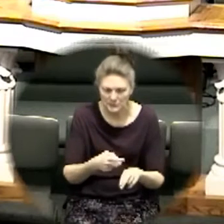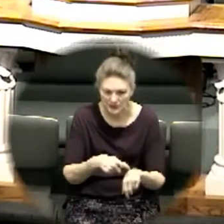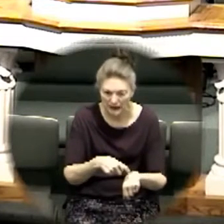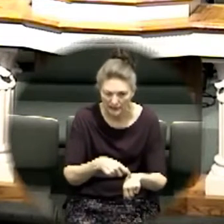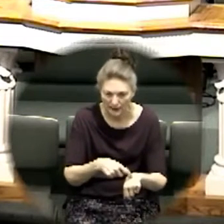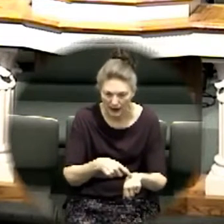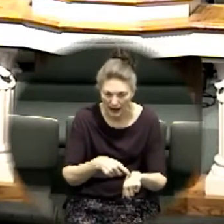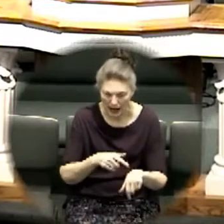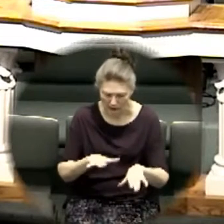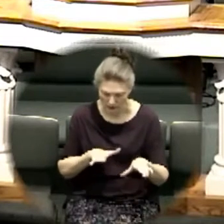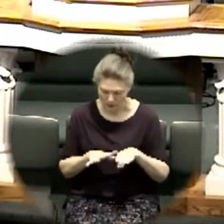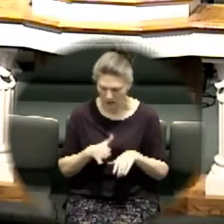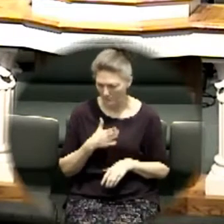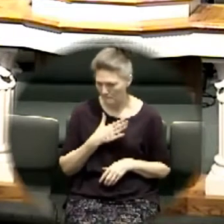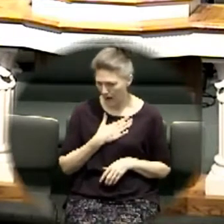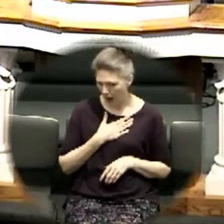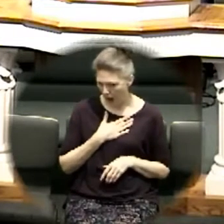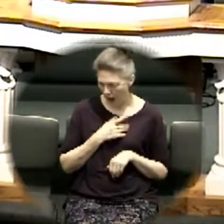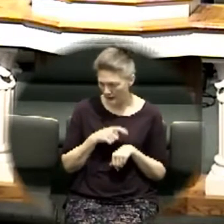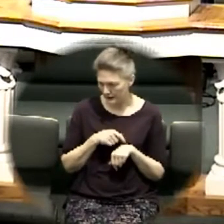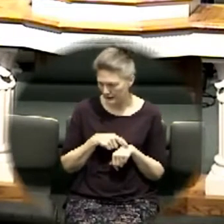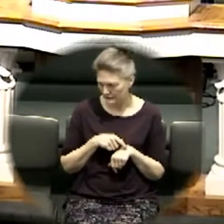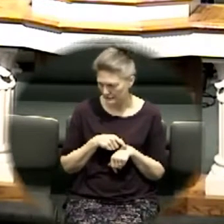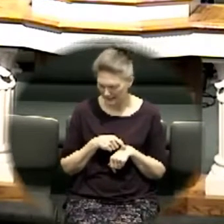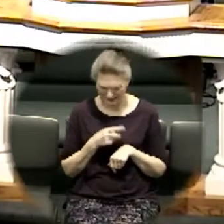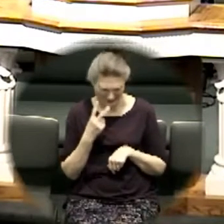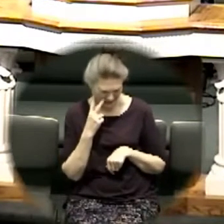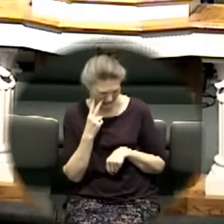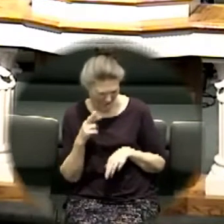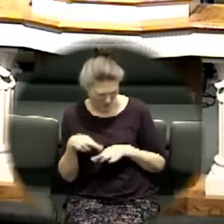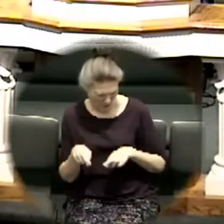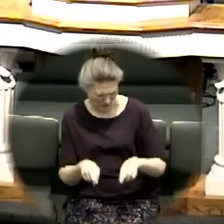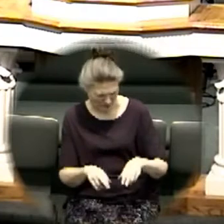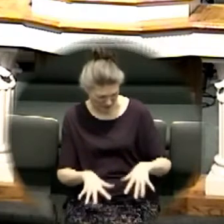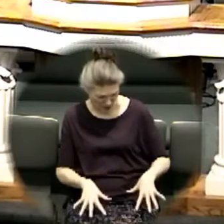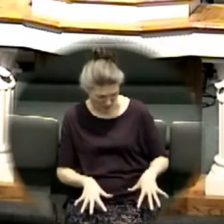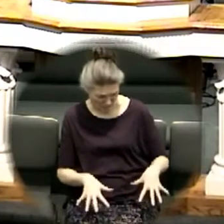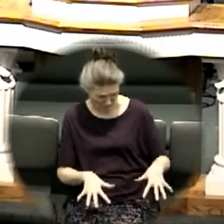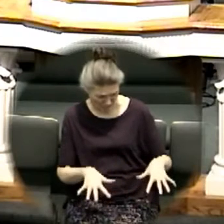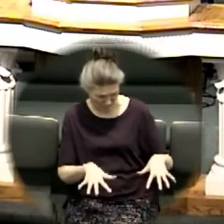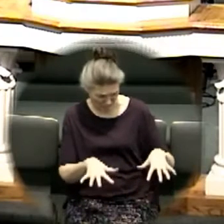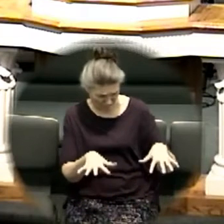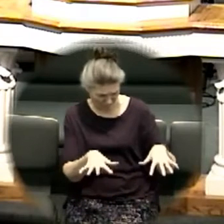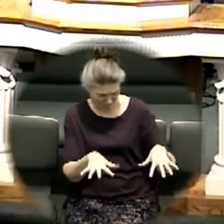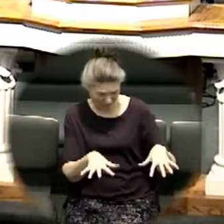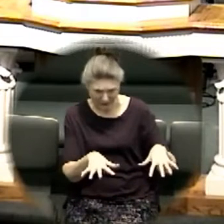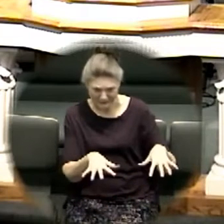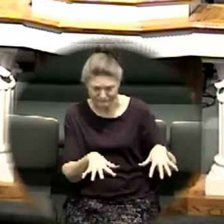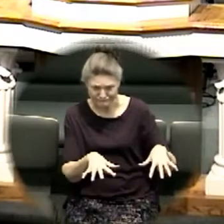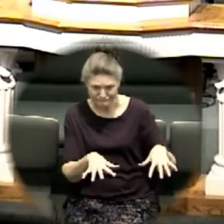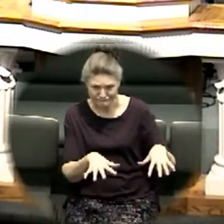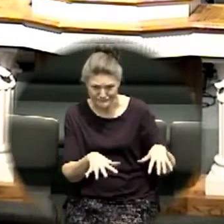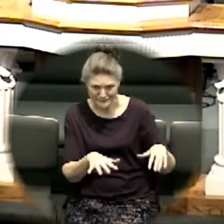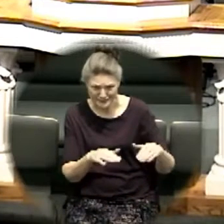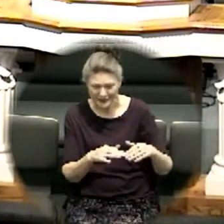i'll do it according to my time right now it looks like the river's too high it's at flood stage let's just wait for about six months